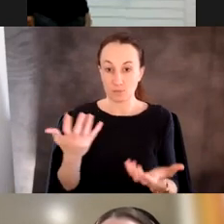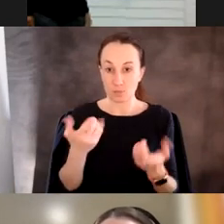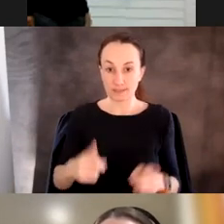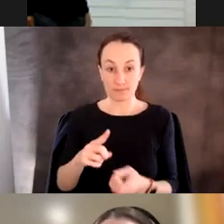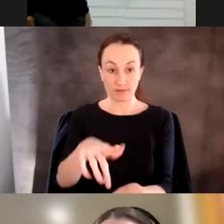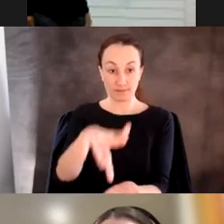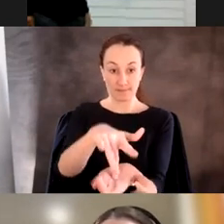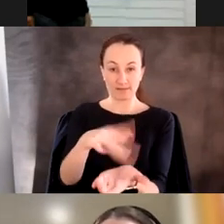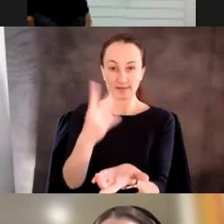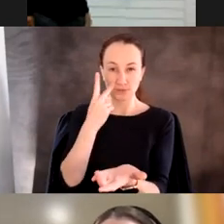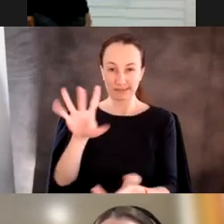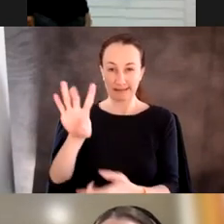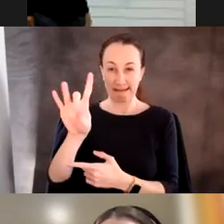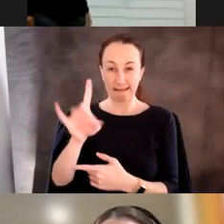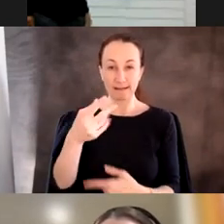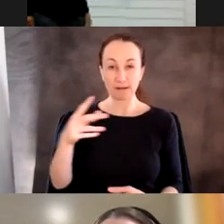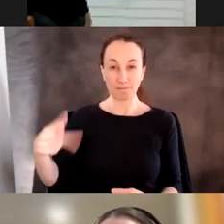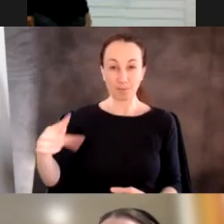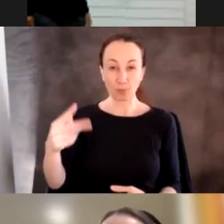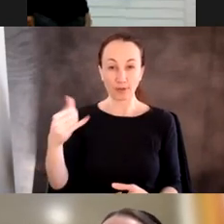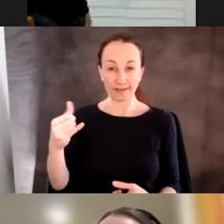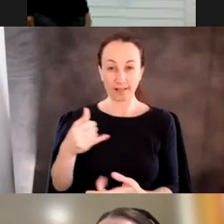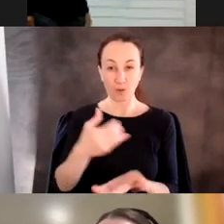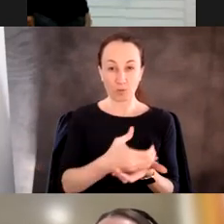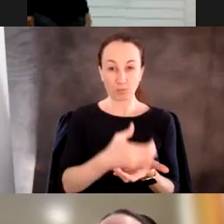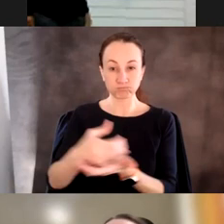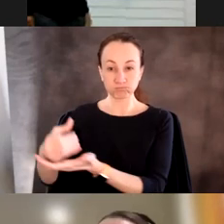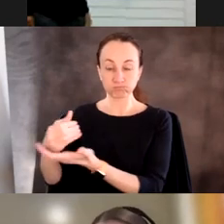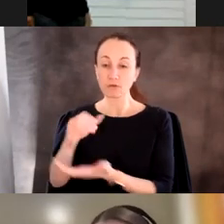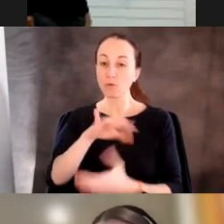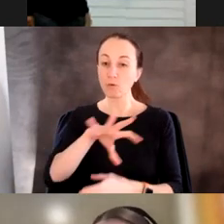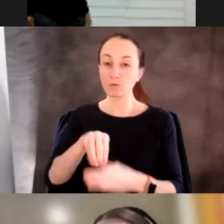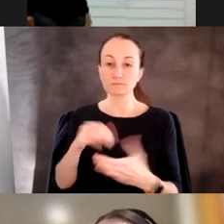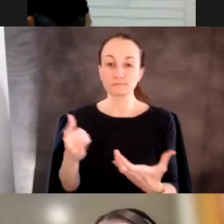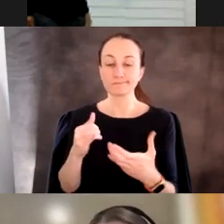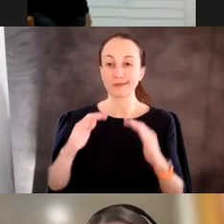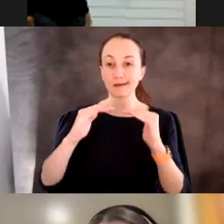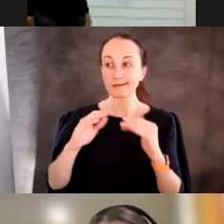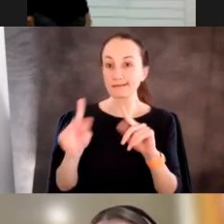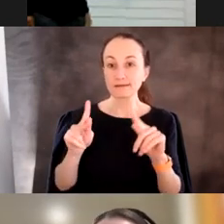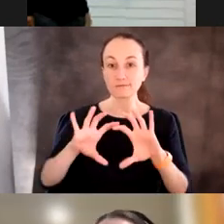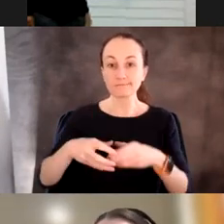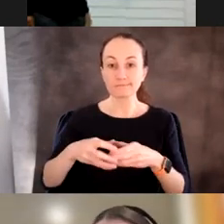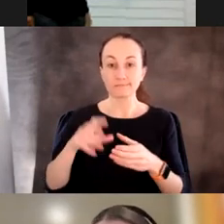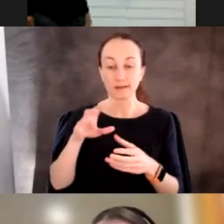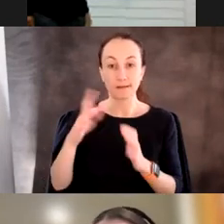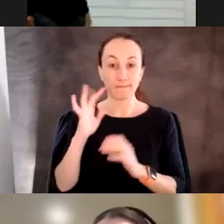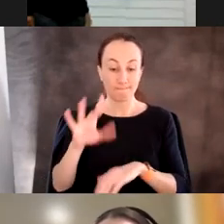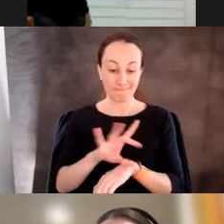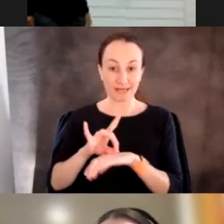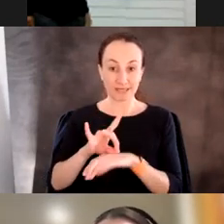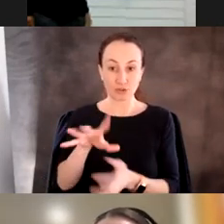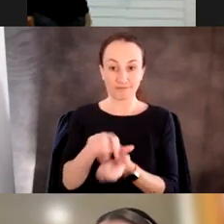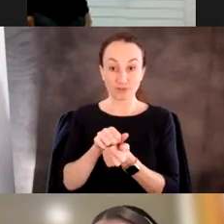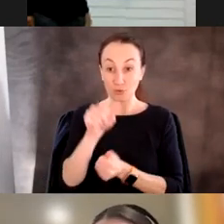these eight little purple yellow containers, these are housing populations of bacteriophage. So each of those eight